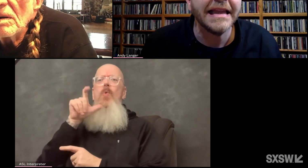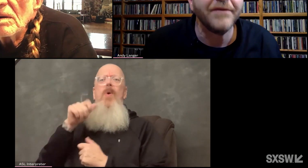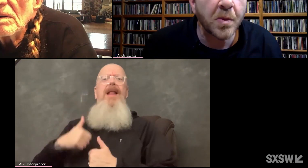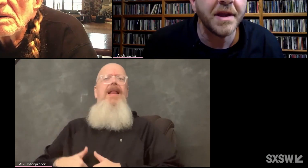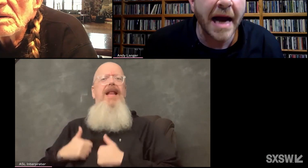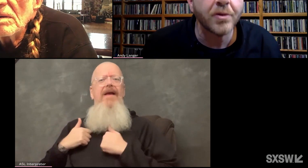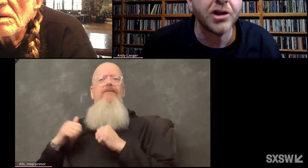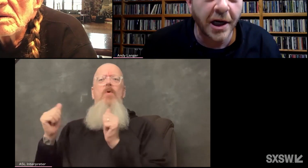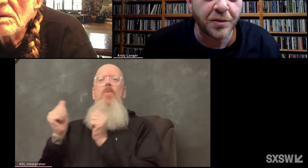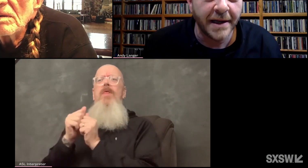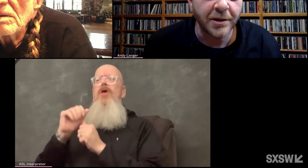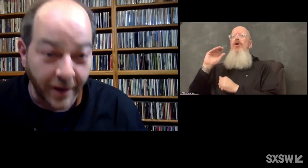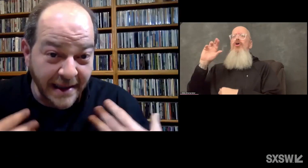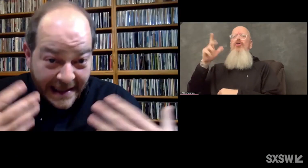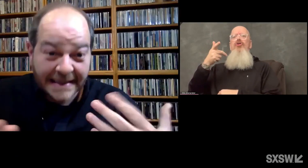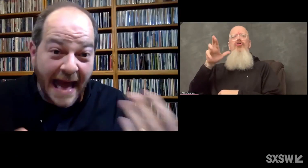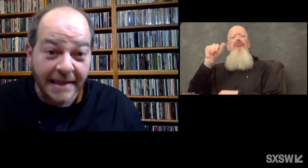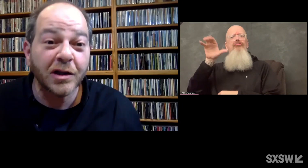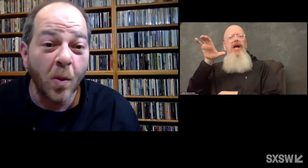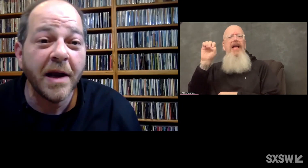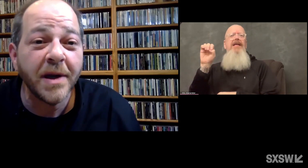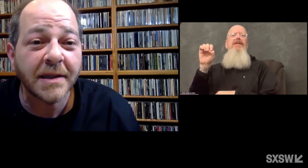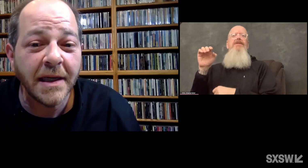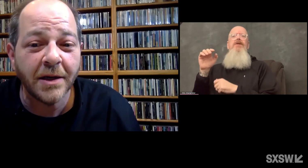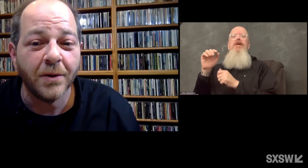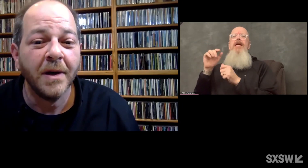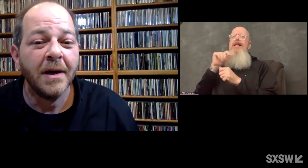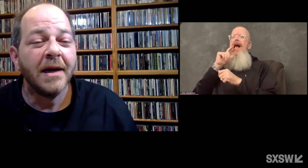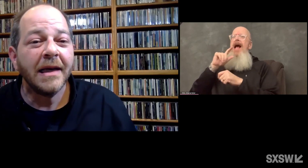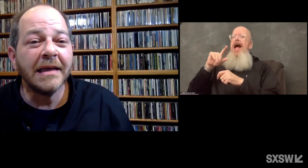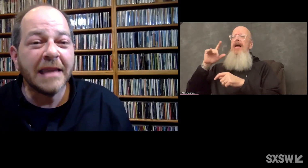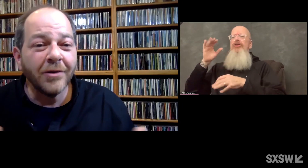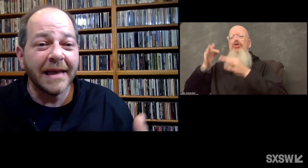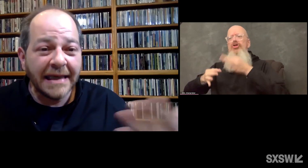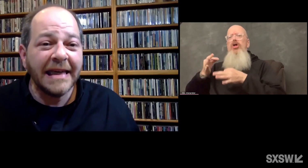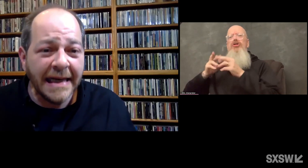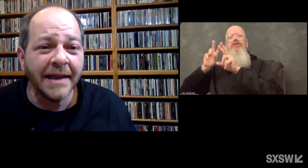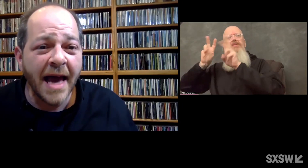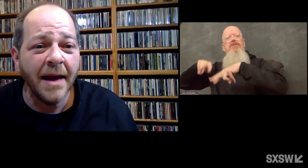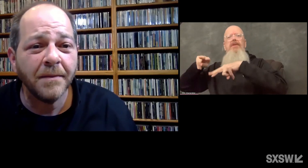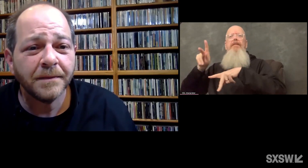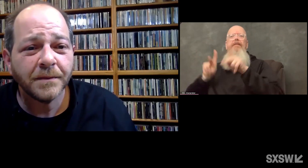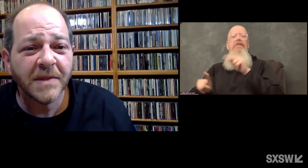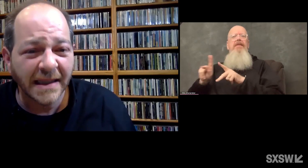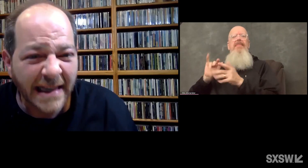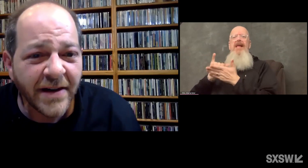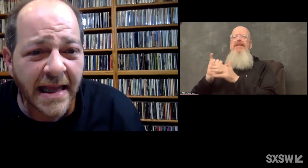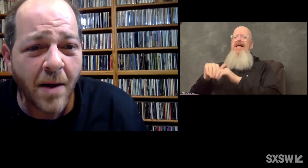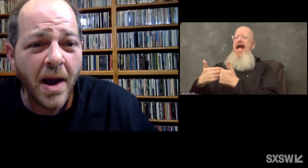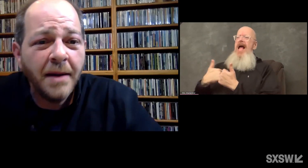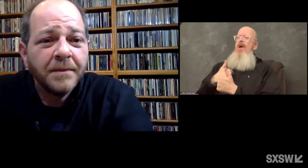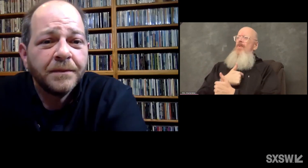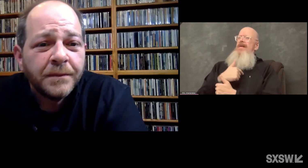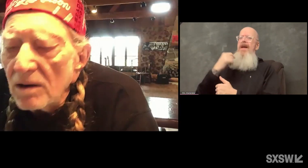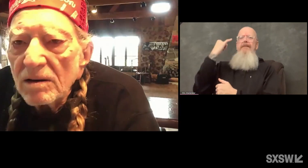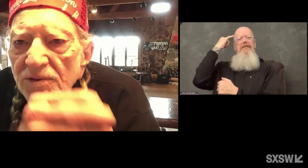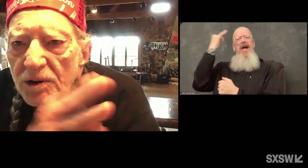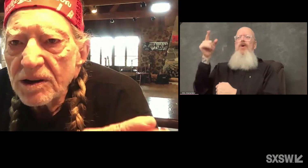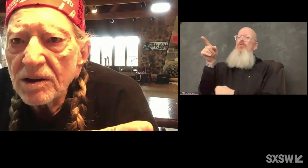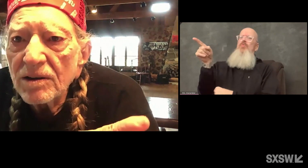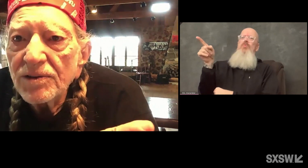and largely lives without judgment, or at least that's the way we see you. Is there a key to that, to living that way?